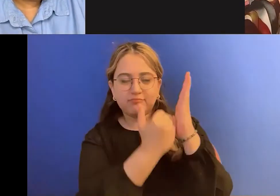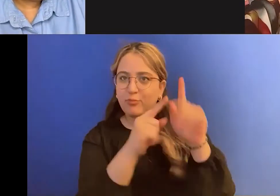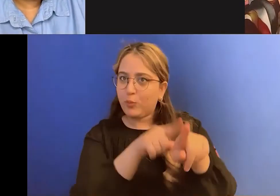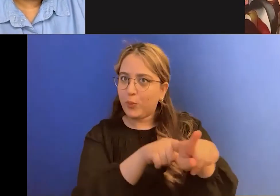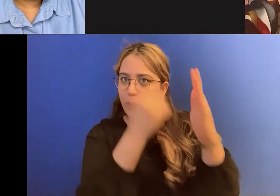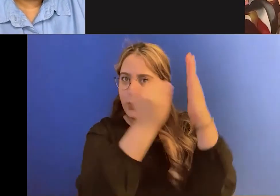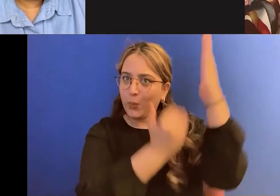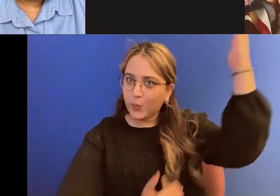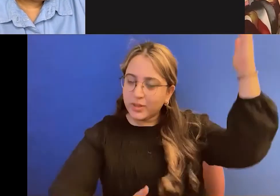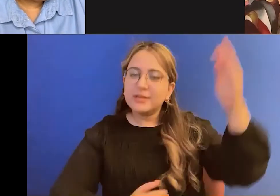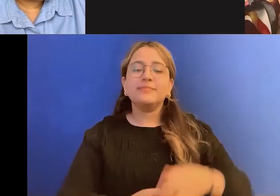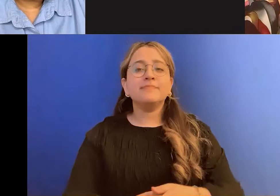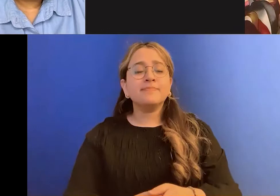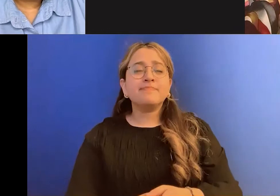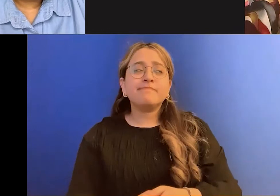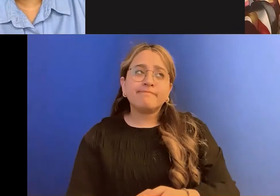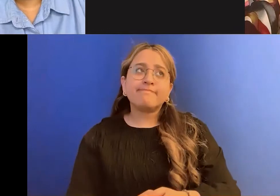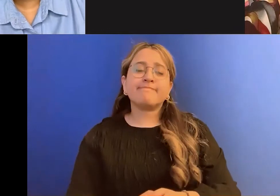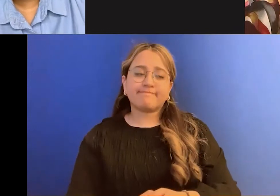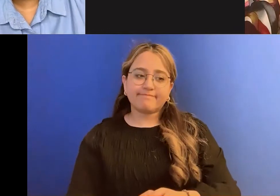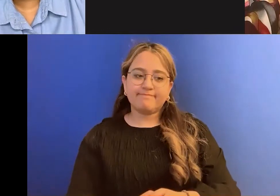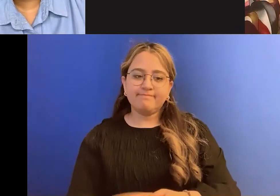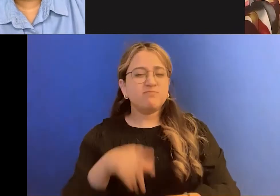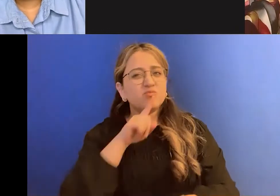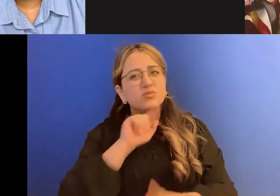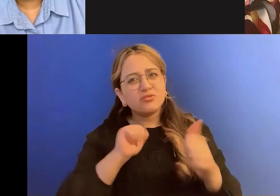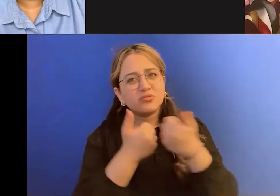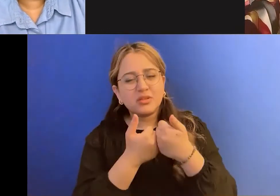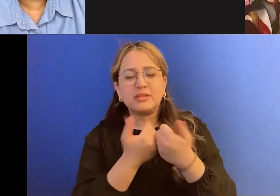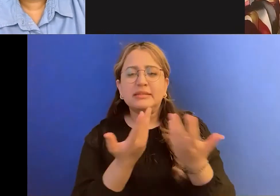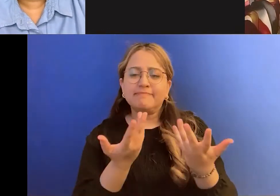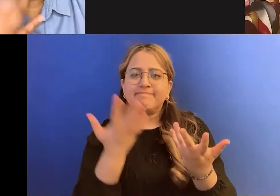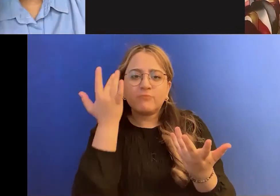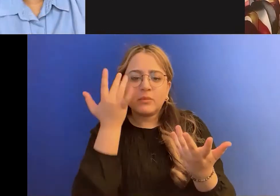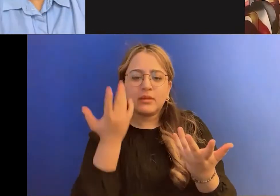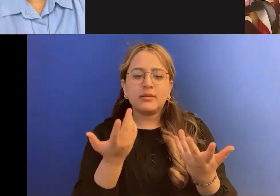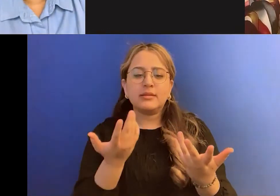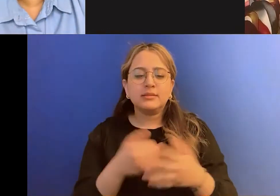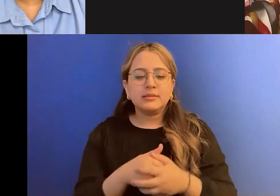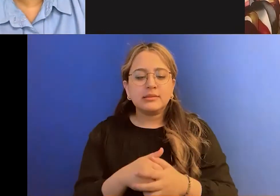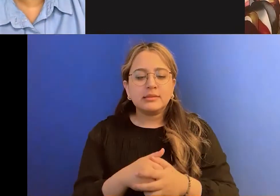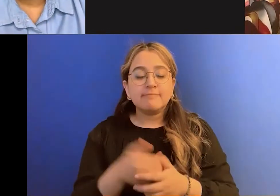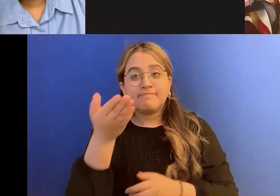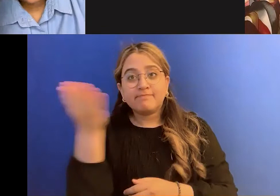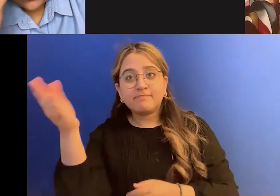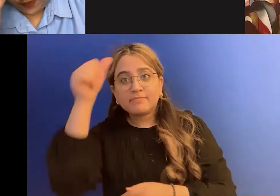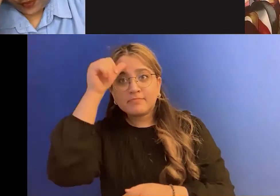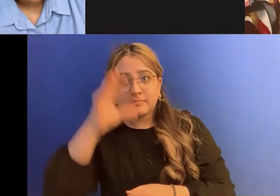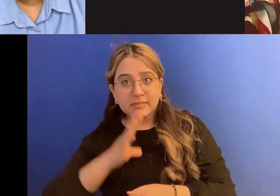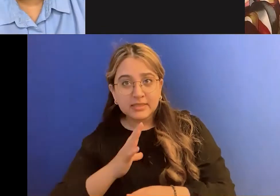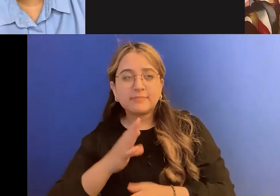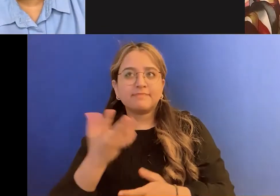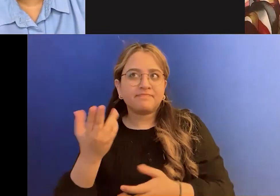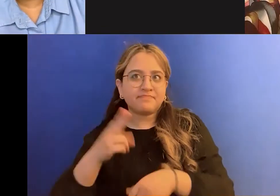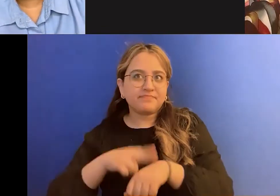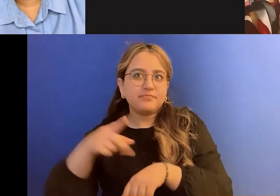you have, um, you know, you the men, uh, of course, you know, uh, sending you messages for